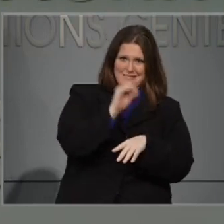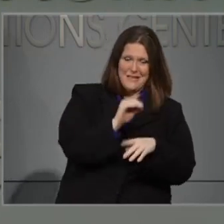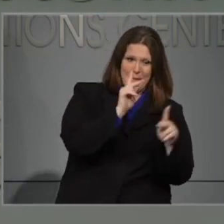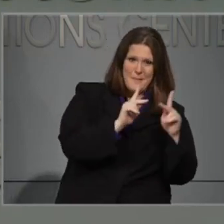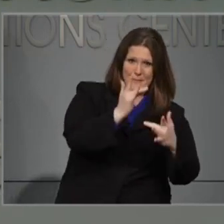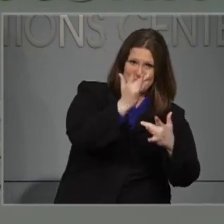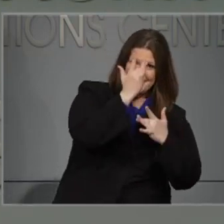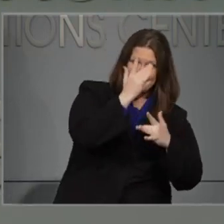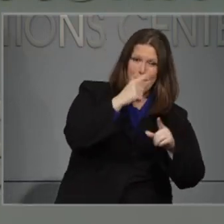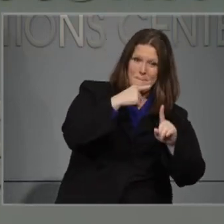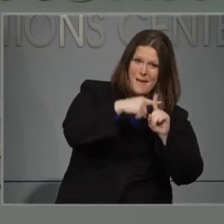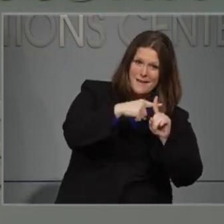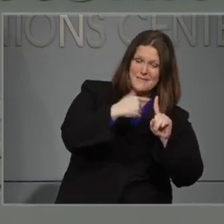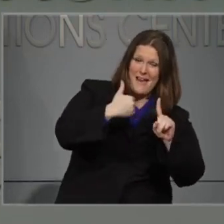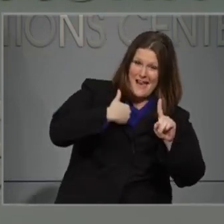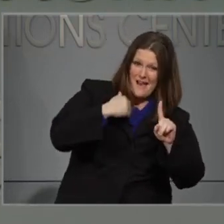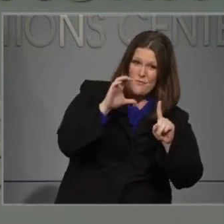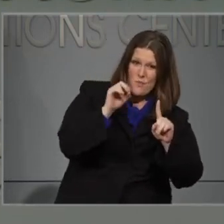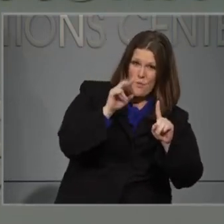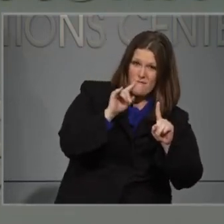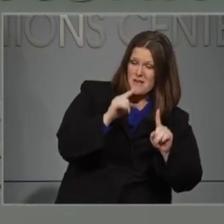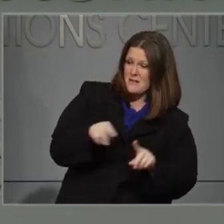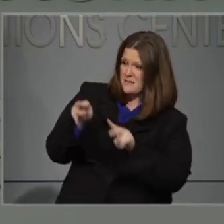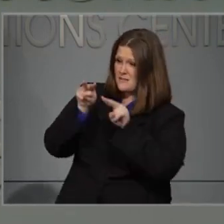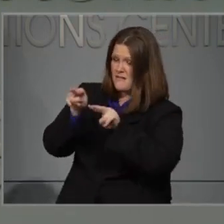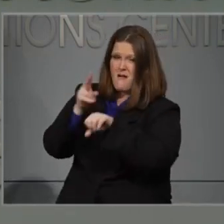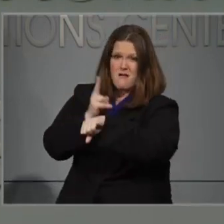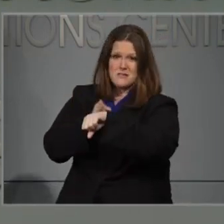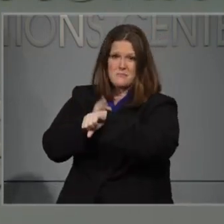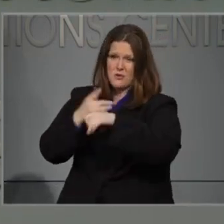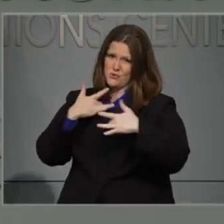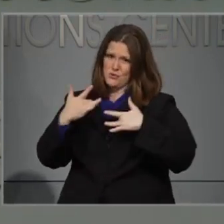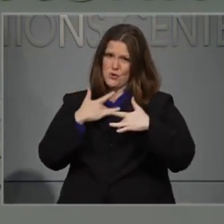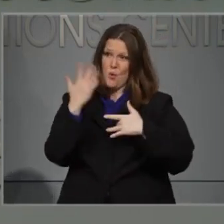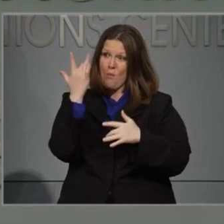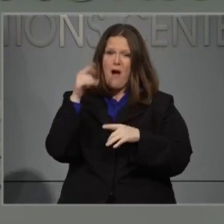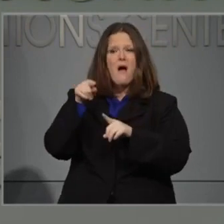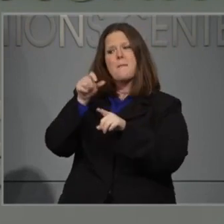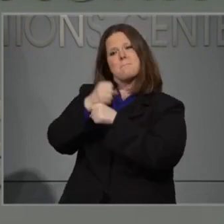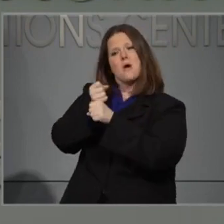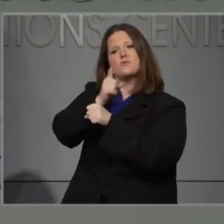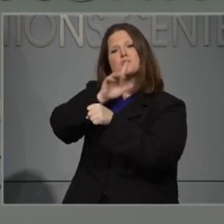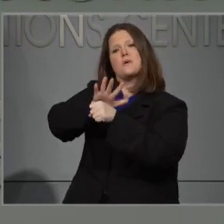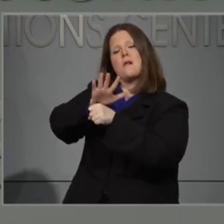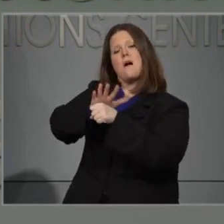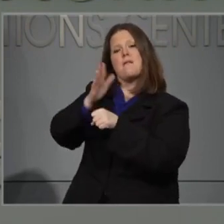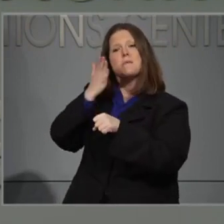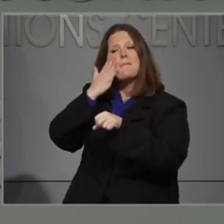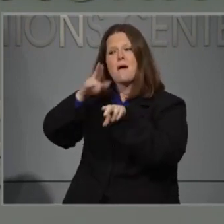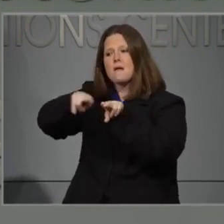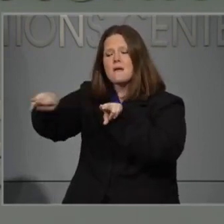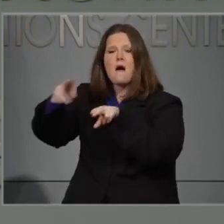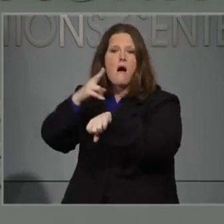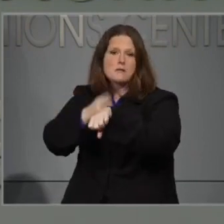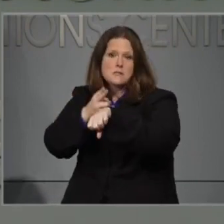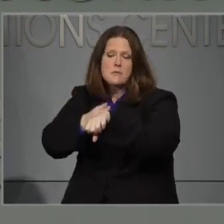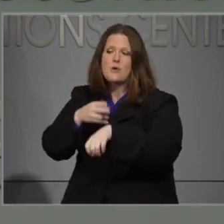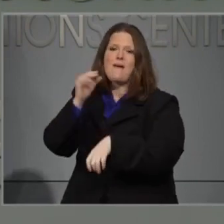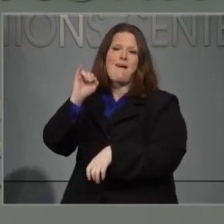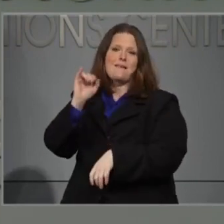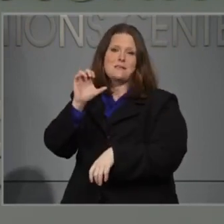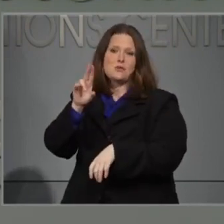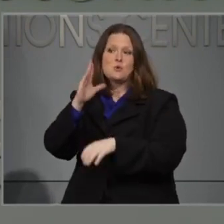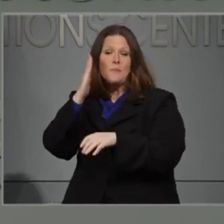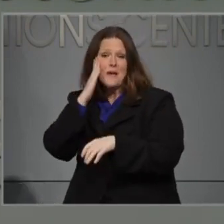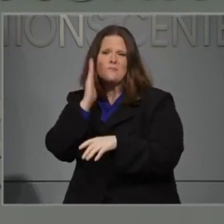these numbers closely to monitor for hospital bed as well as ICU bed capacity. Right now, our hospitals